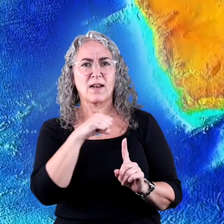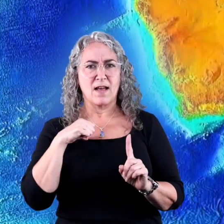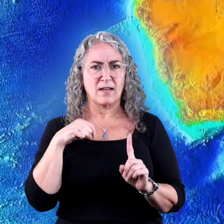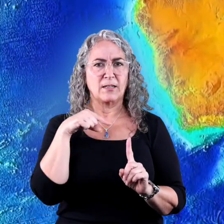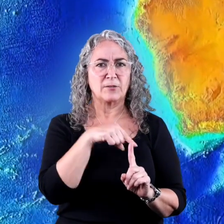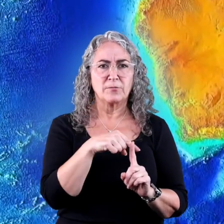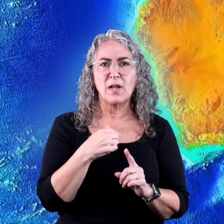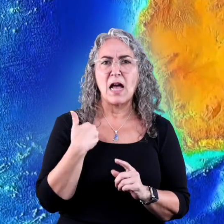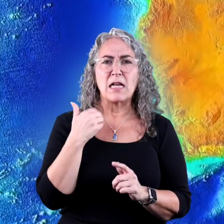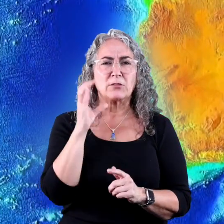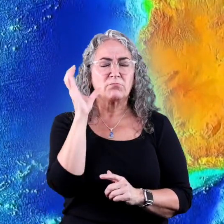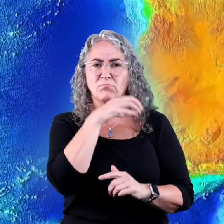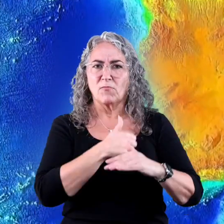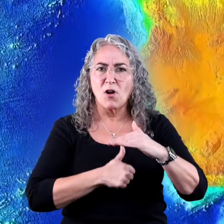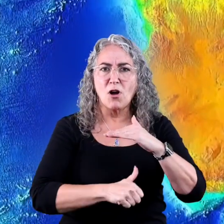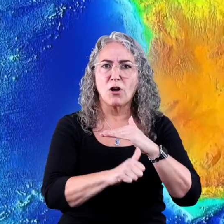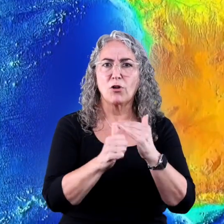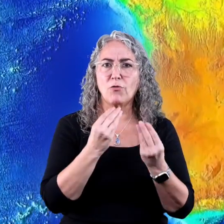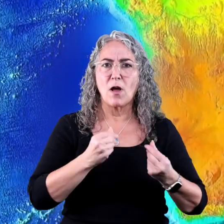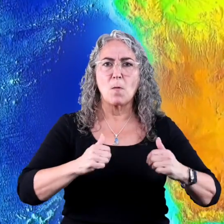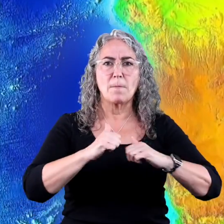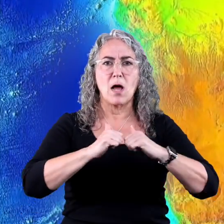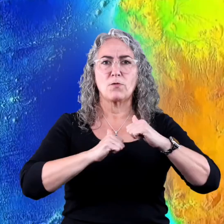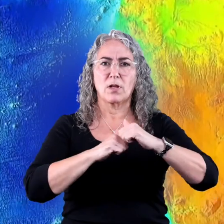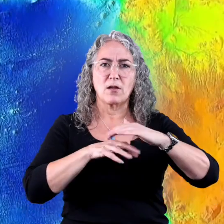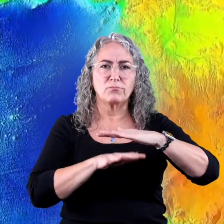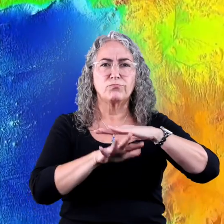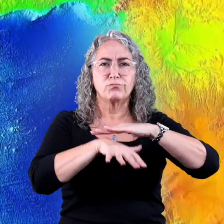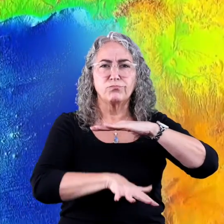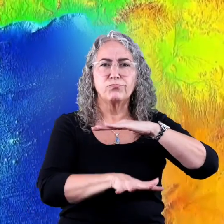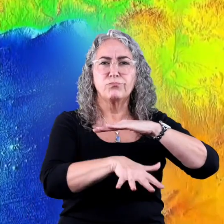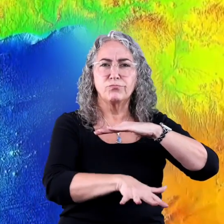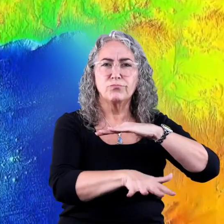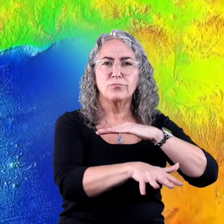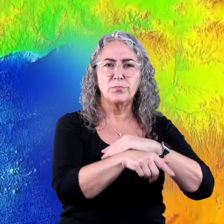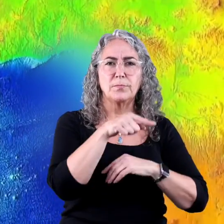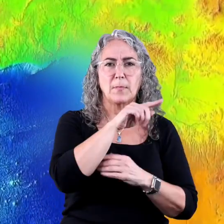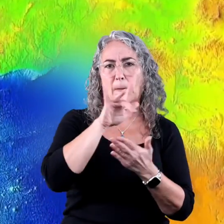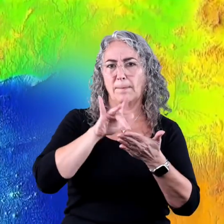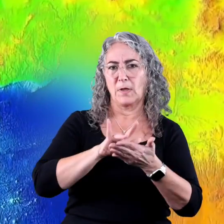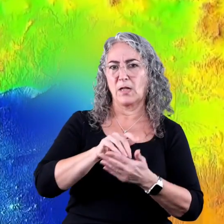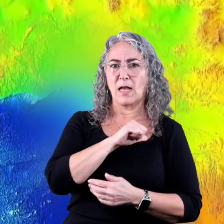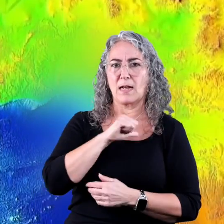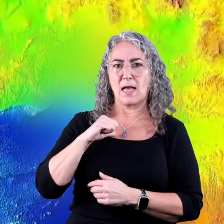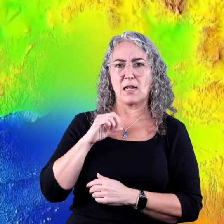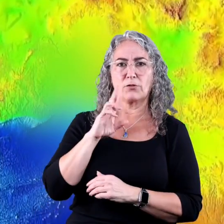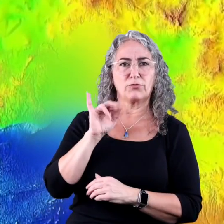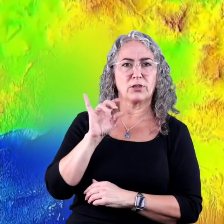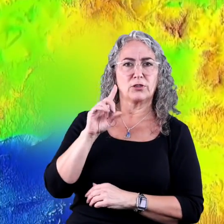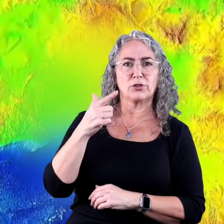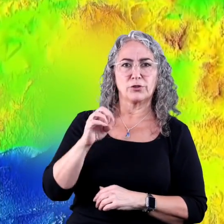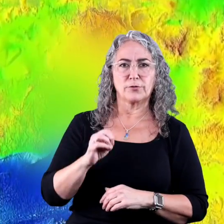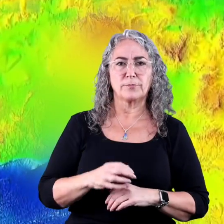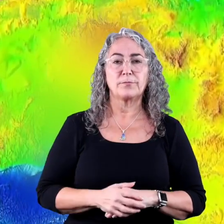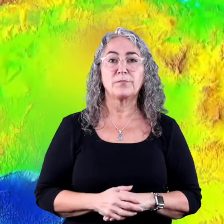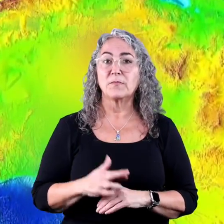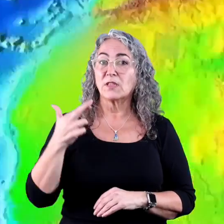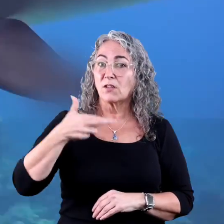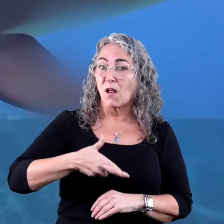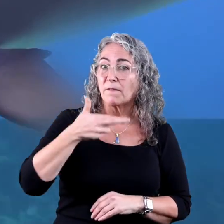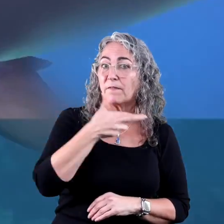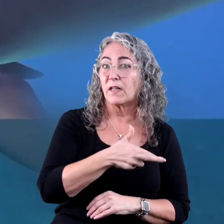Atlantic Ocean is that there is mostly an underground mountain range that runs right through it called the Mid-Atlantic Ridge.